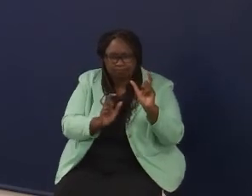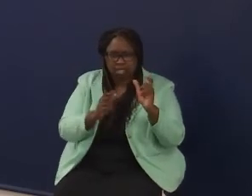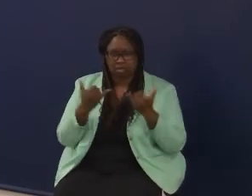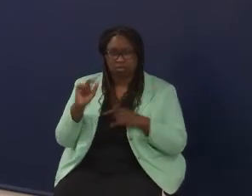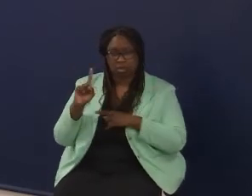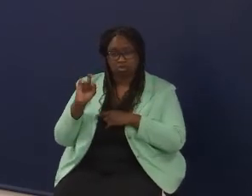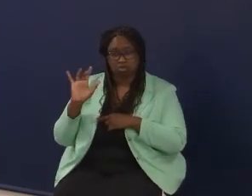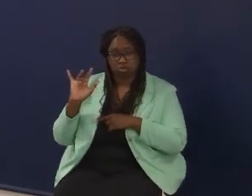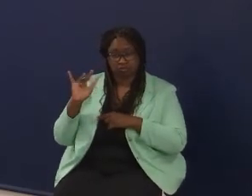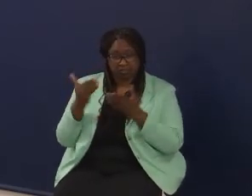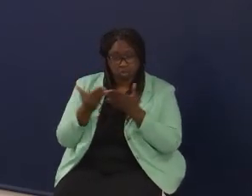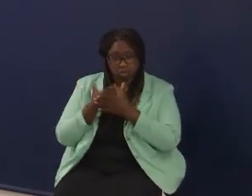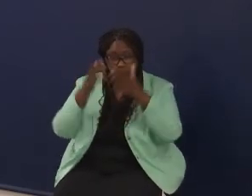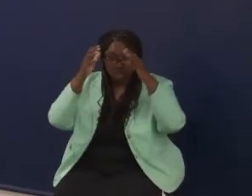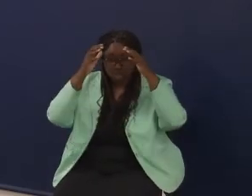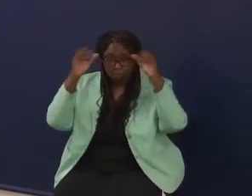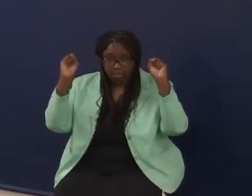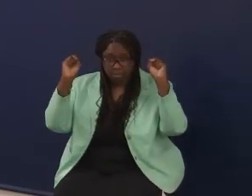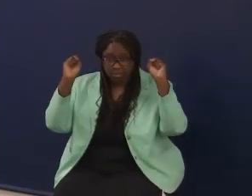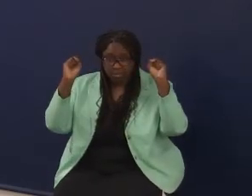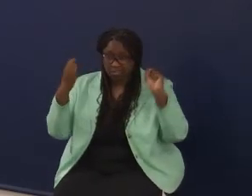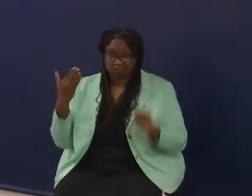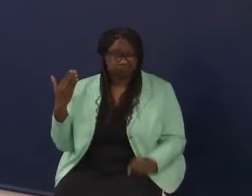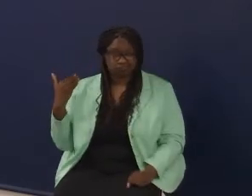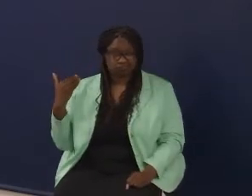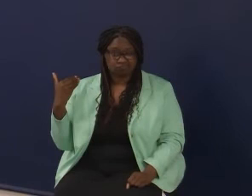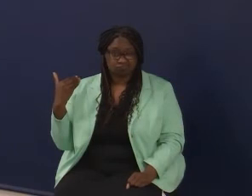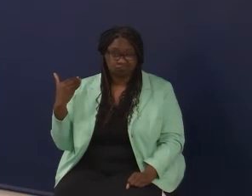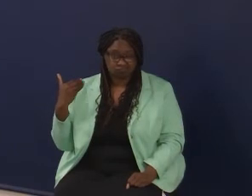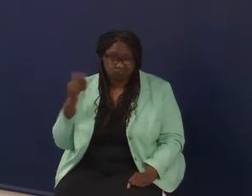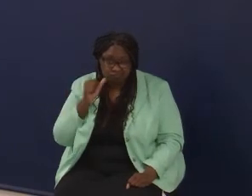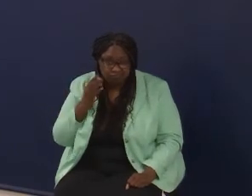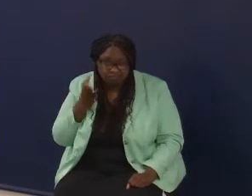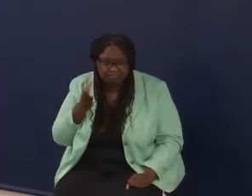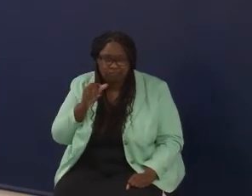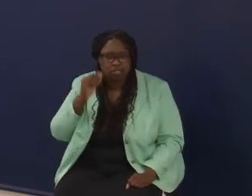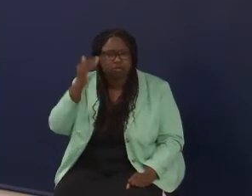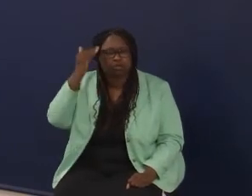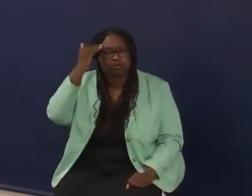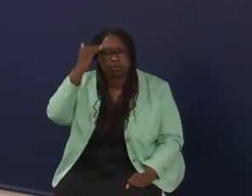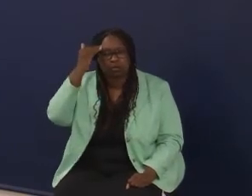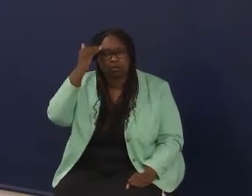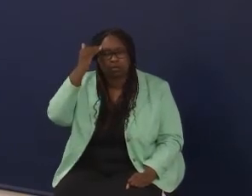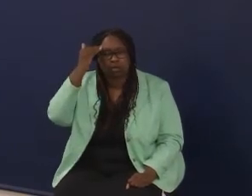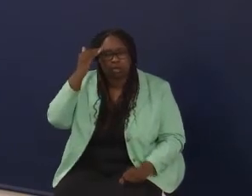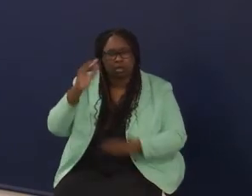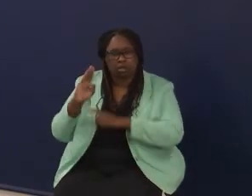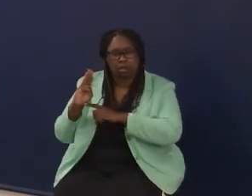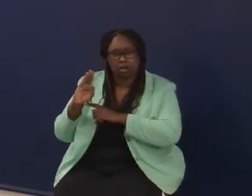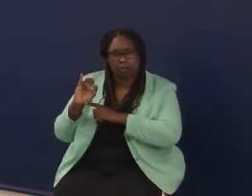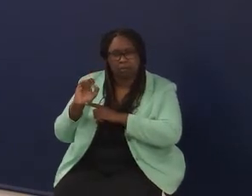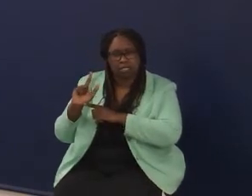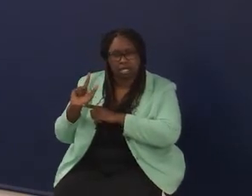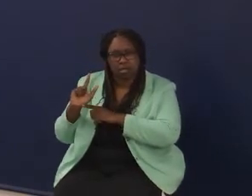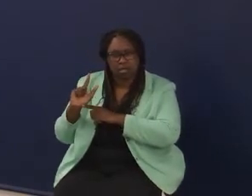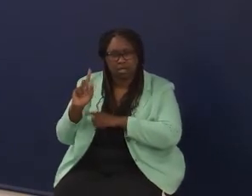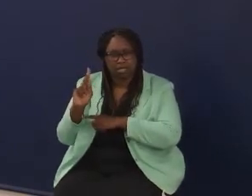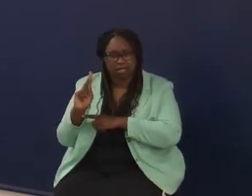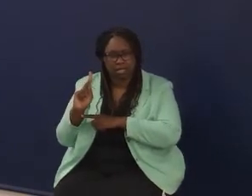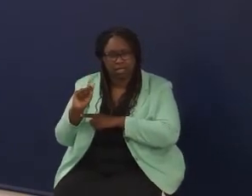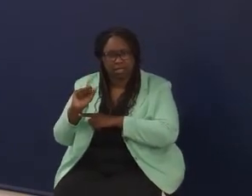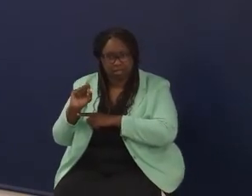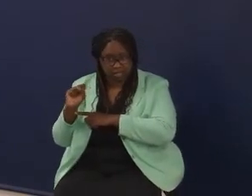new superintendents out there that weren't around or don't even know, really, when Battelle came in with KSS